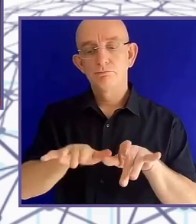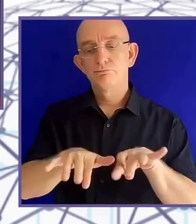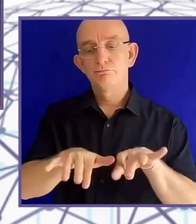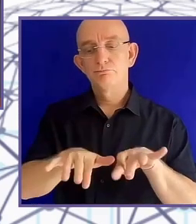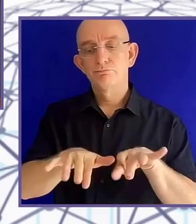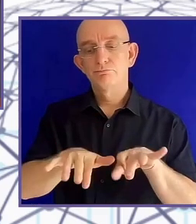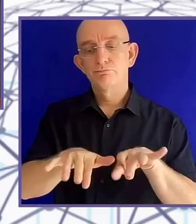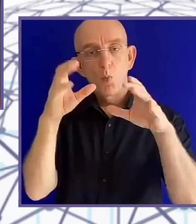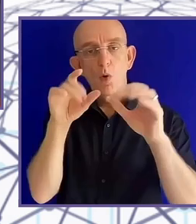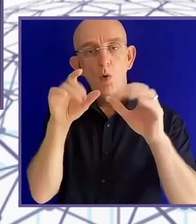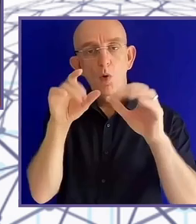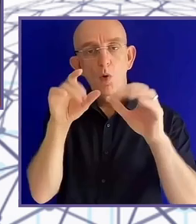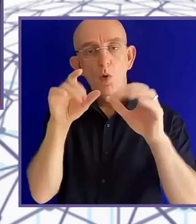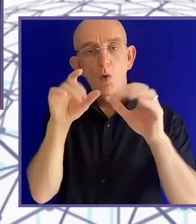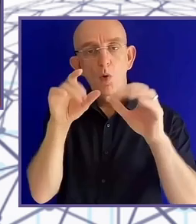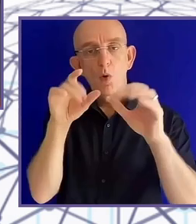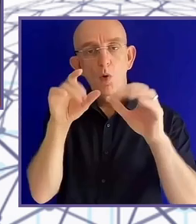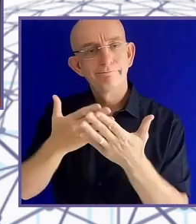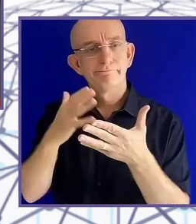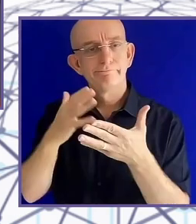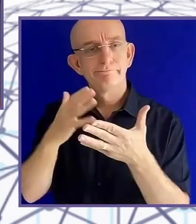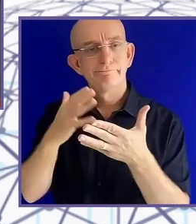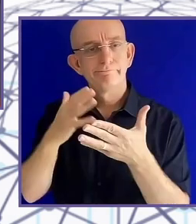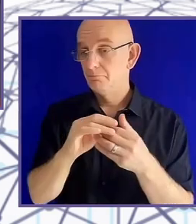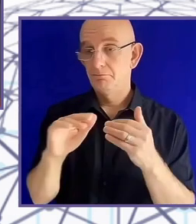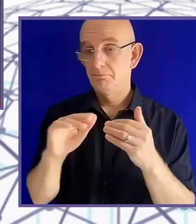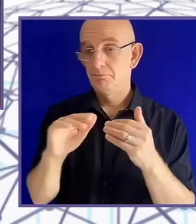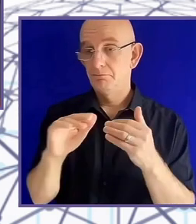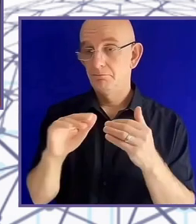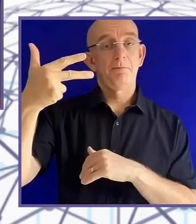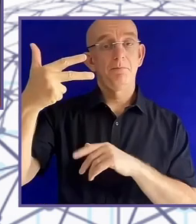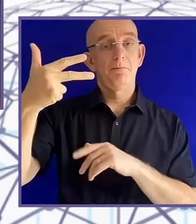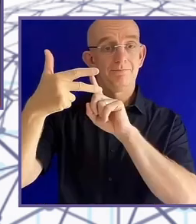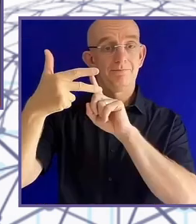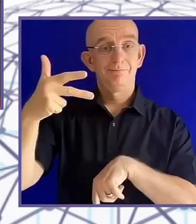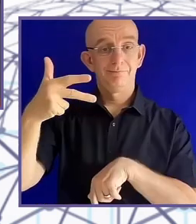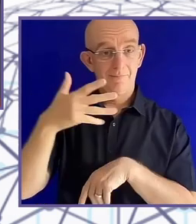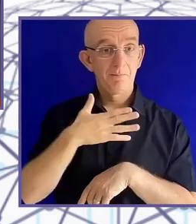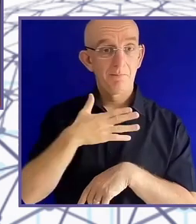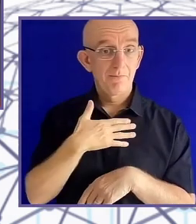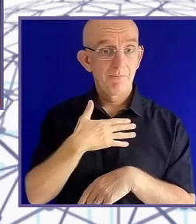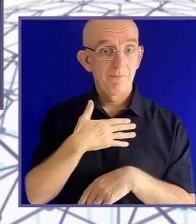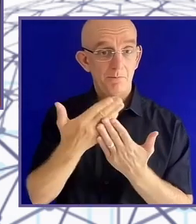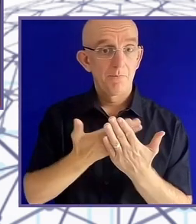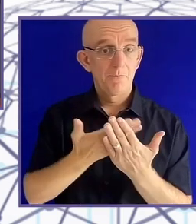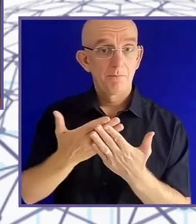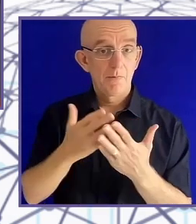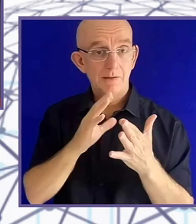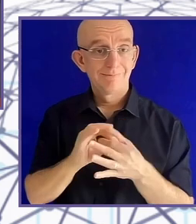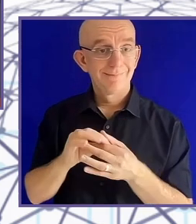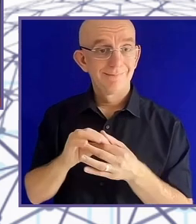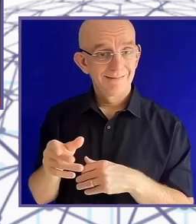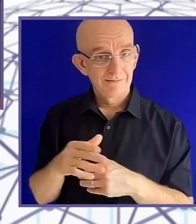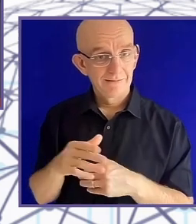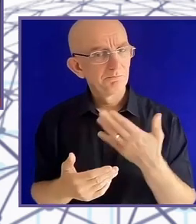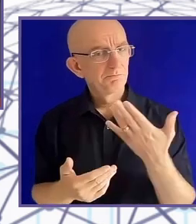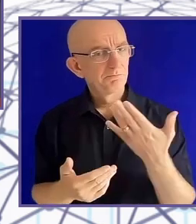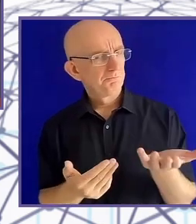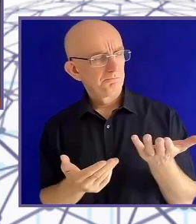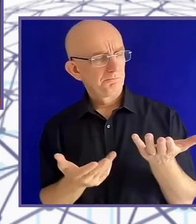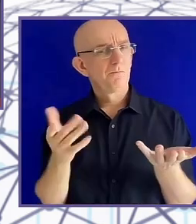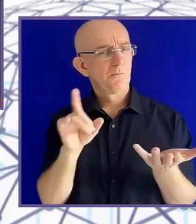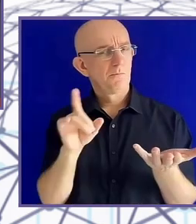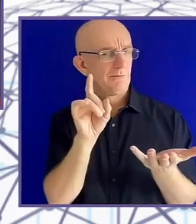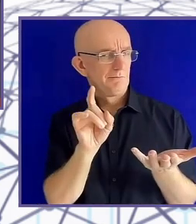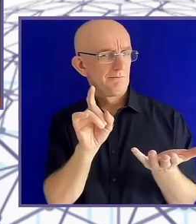do. They really do. They really do. And it's not to say that this is inherently bad and no one should be allowed to